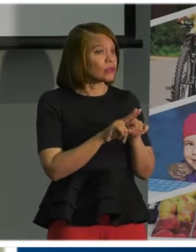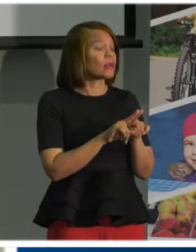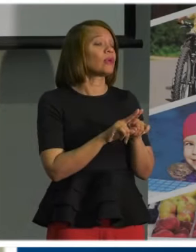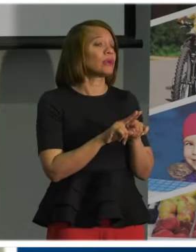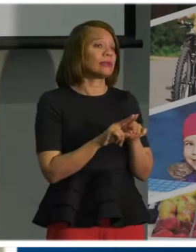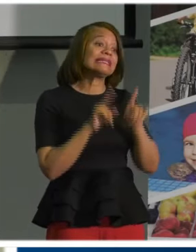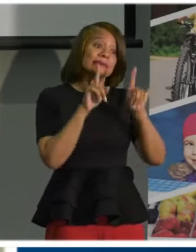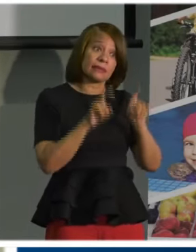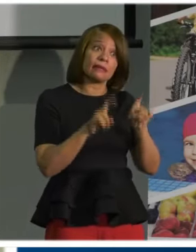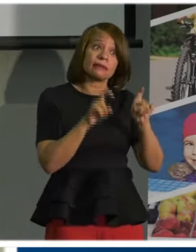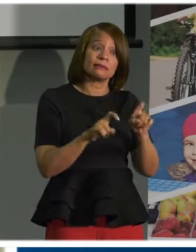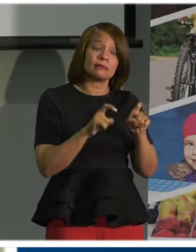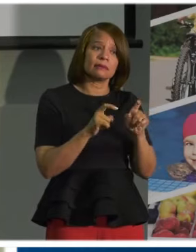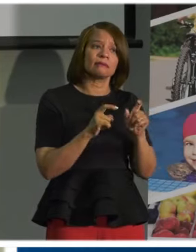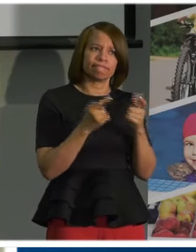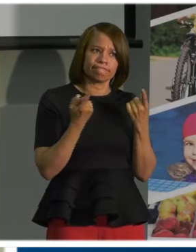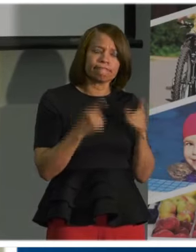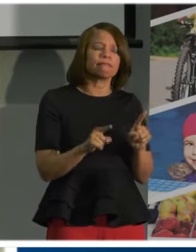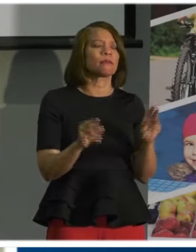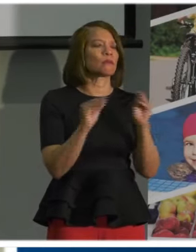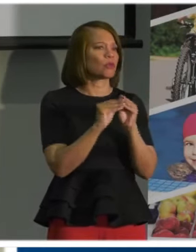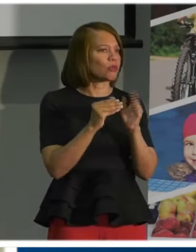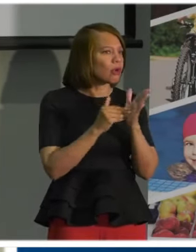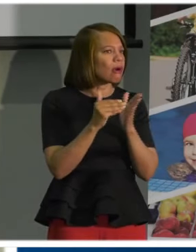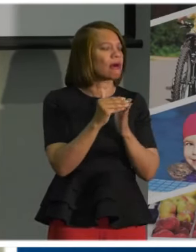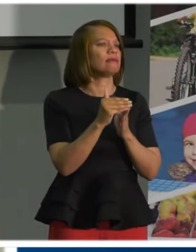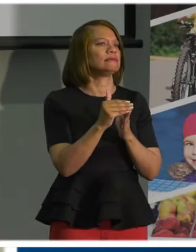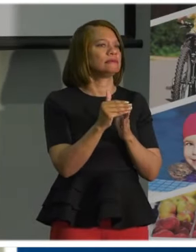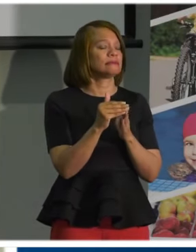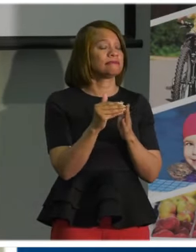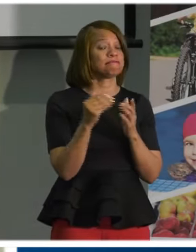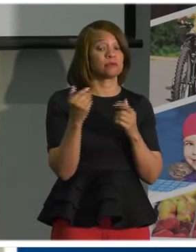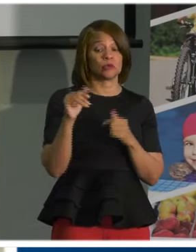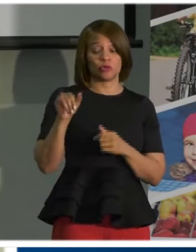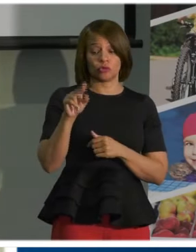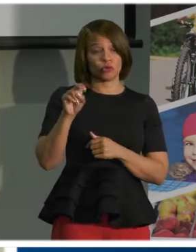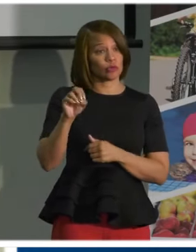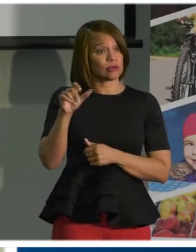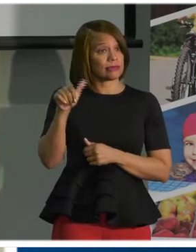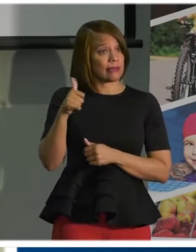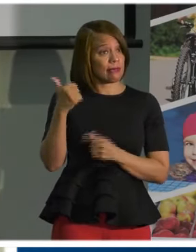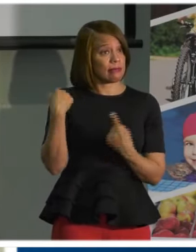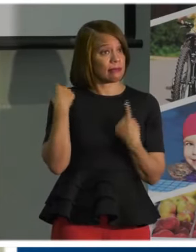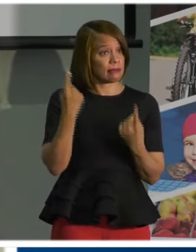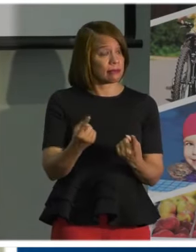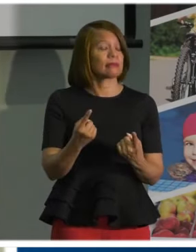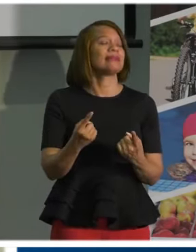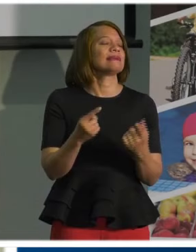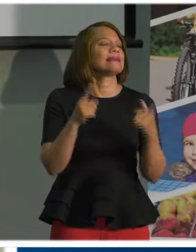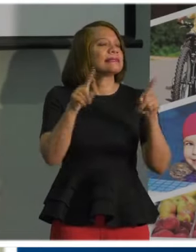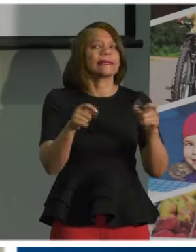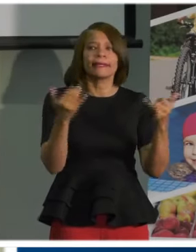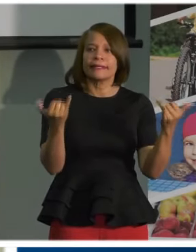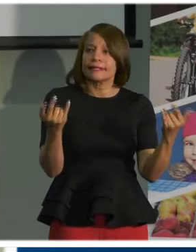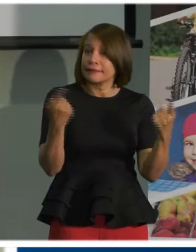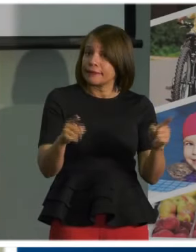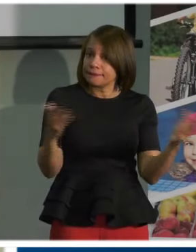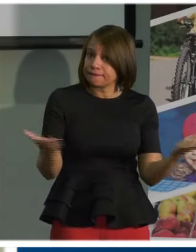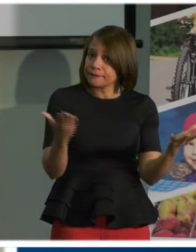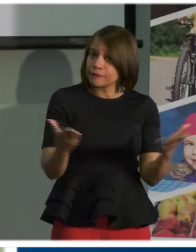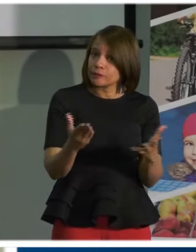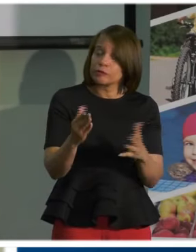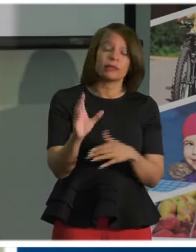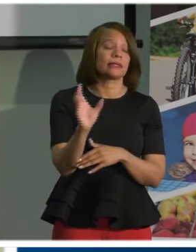our testing over the last several weeks in our community. Since June 10th, the testing that we've done right here at Columbus Public Health in